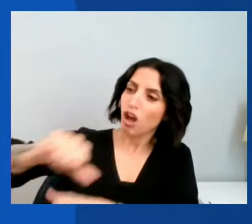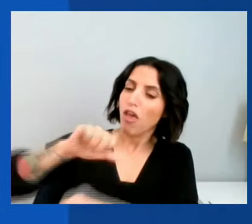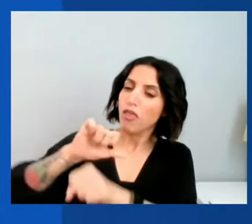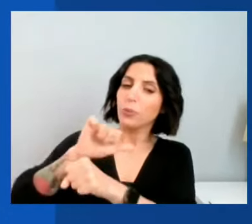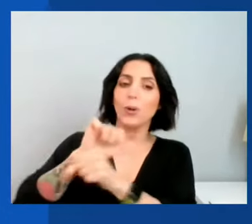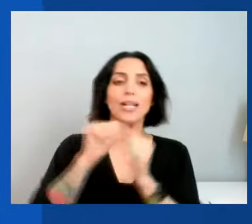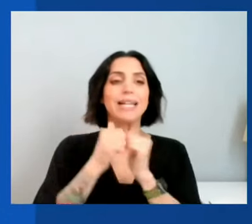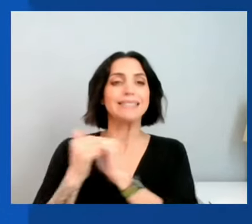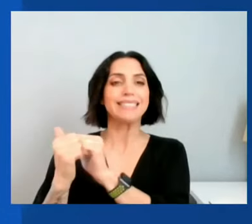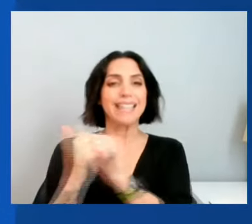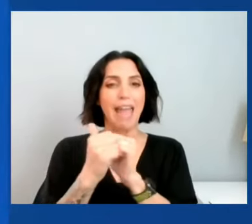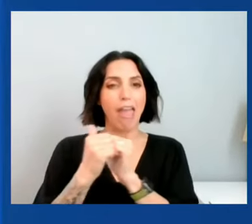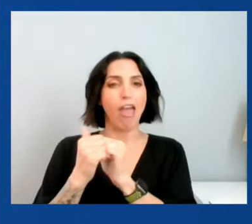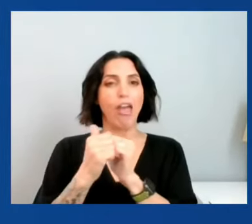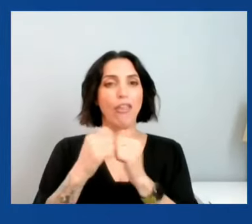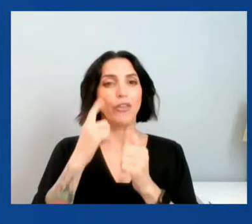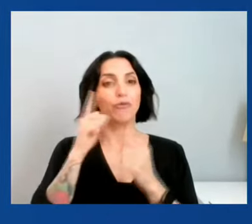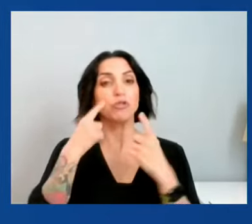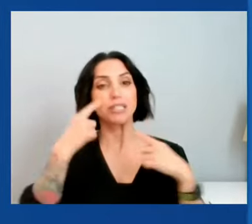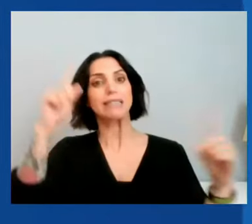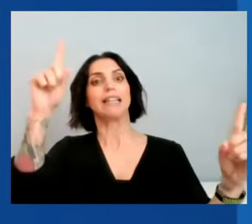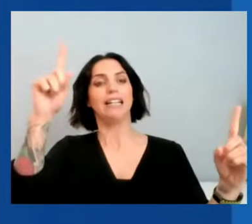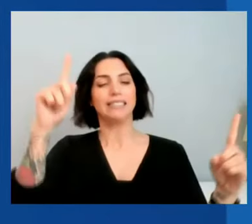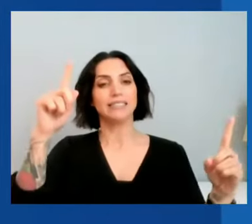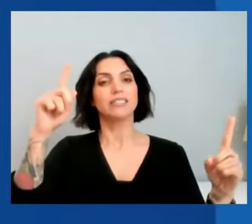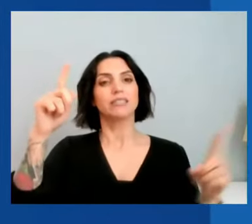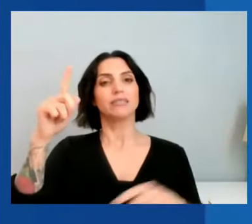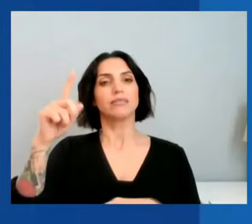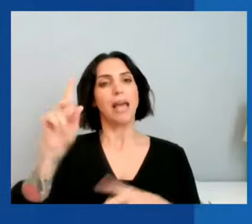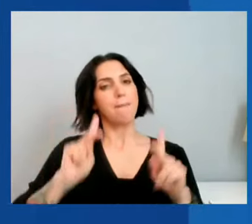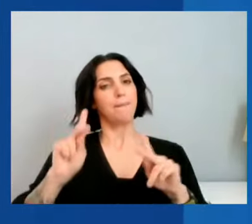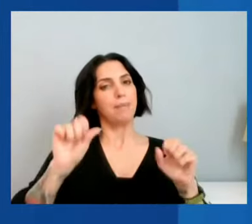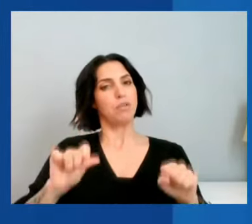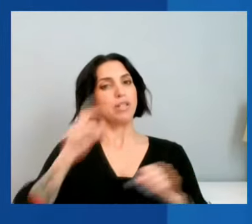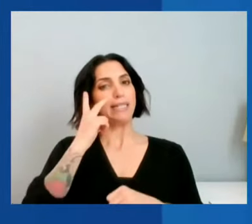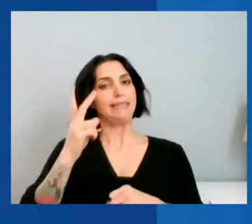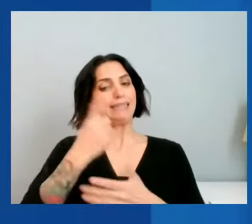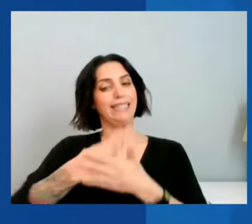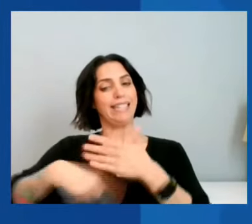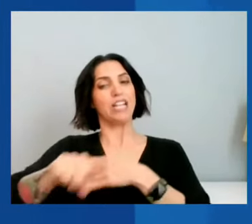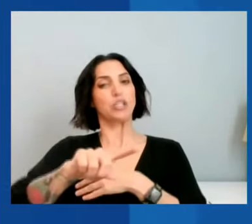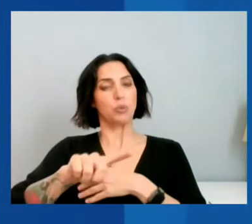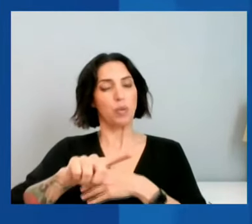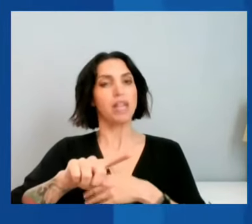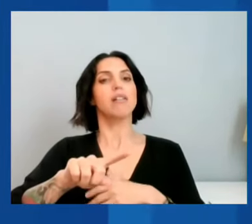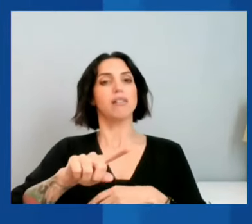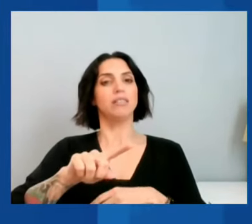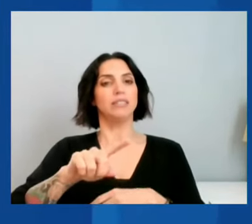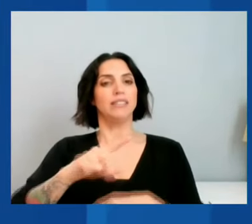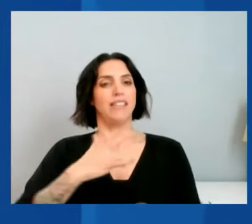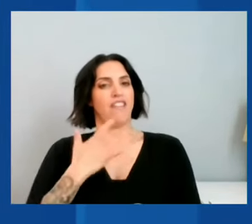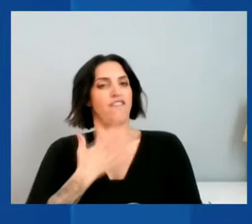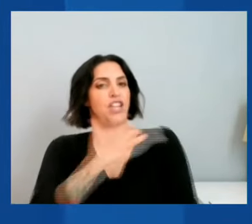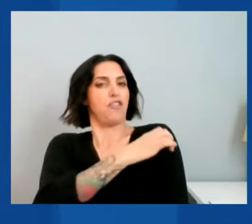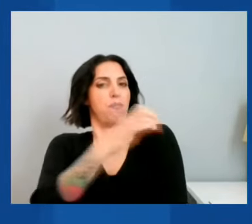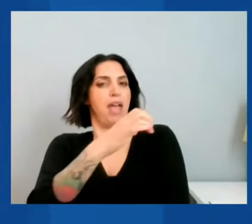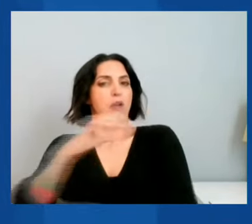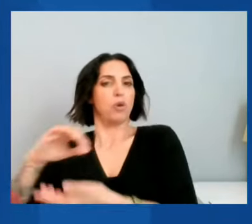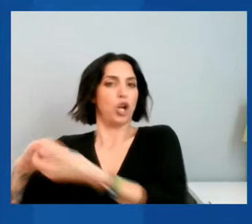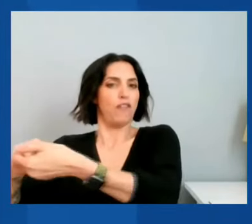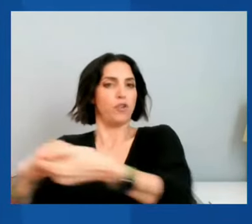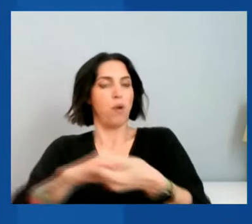I hope that people are able, during the week, to feel the power of cooperation and to take it further.